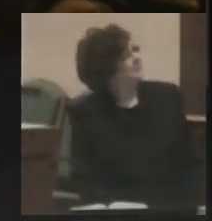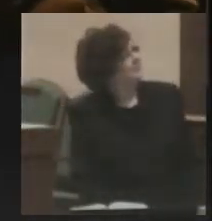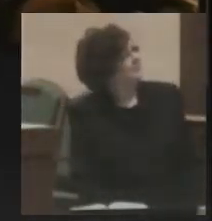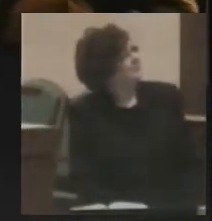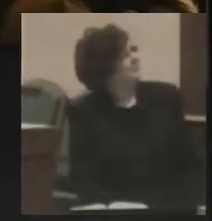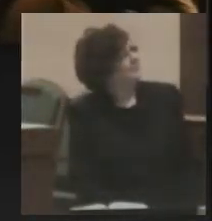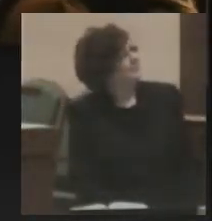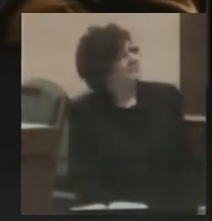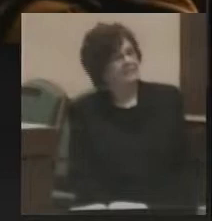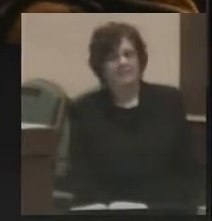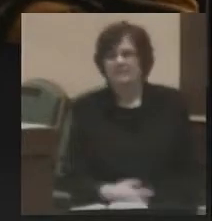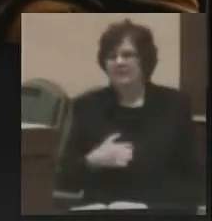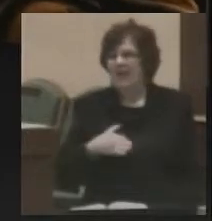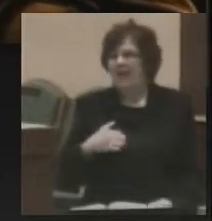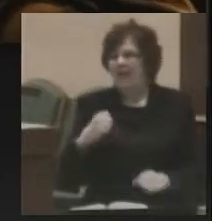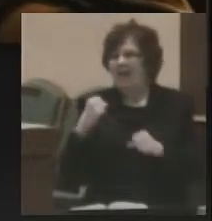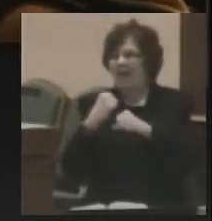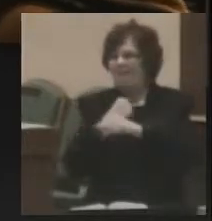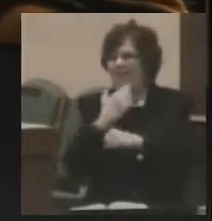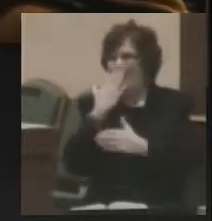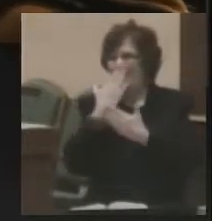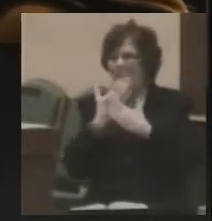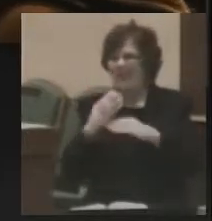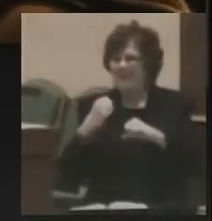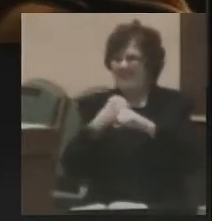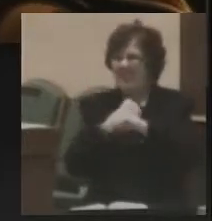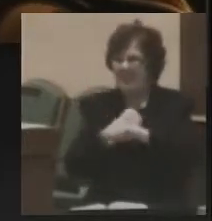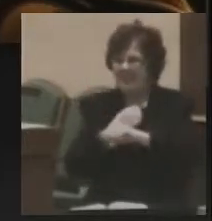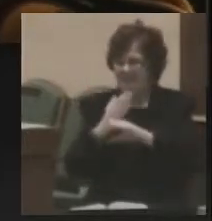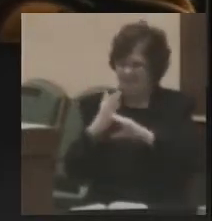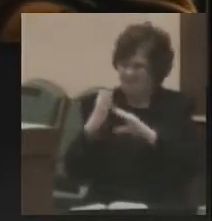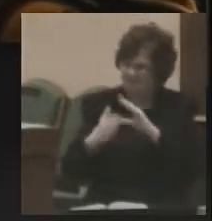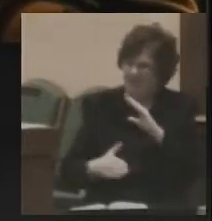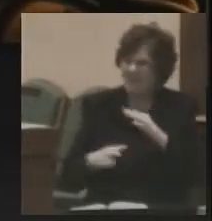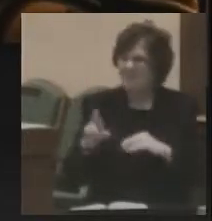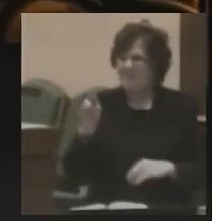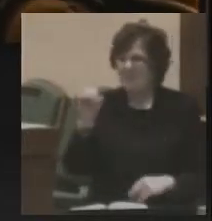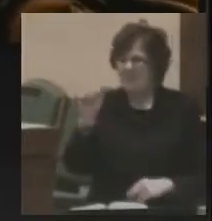I fought the good fight. I finished the race.